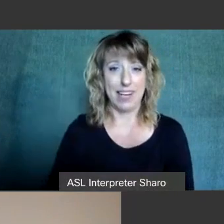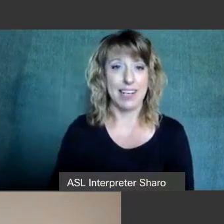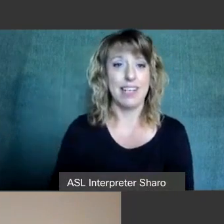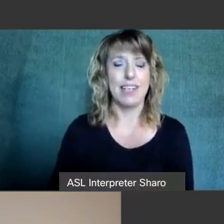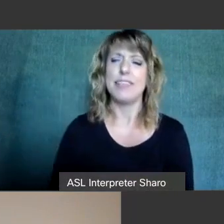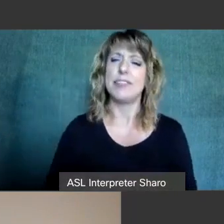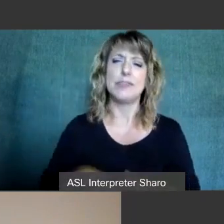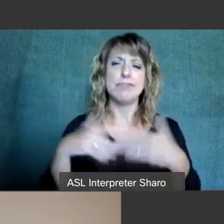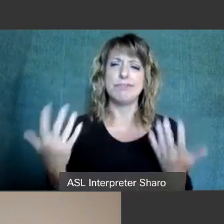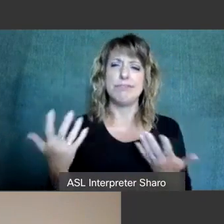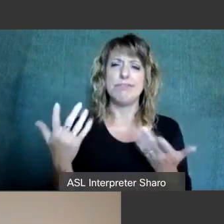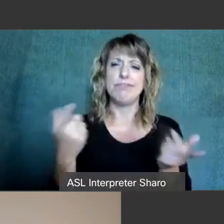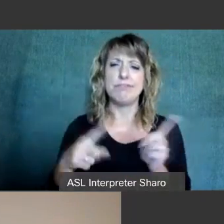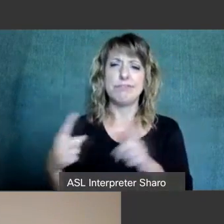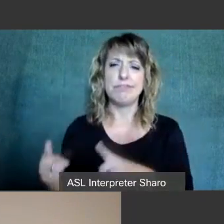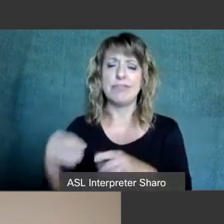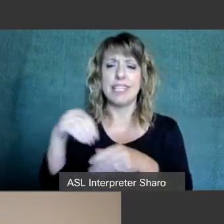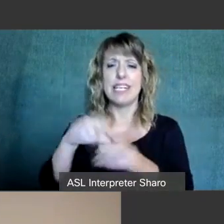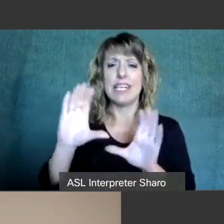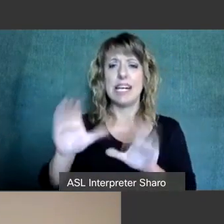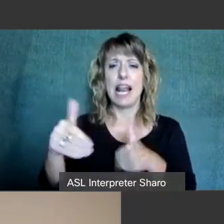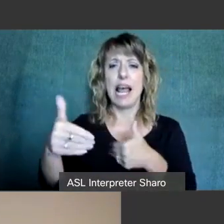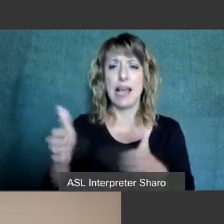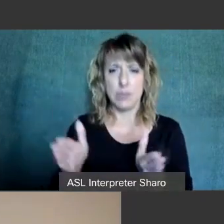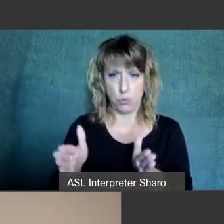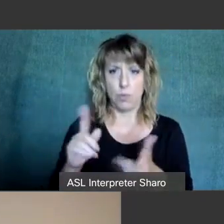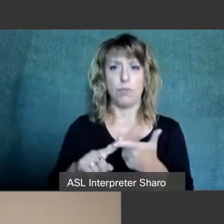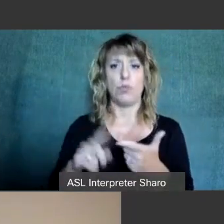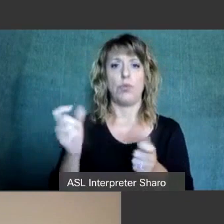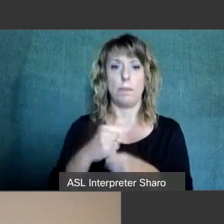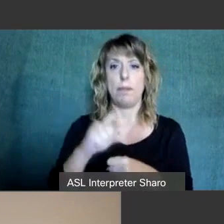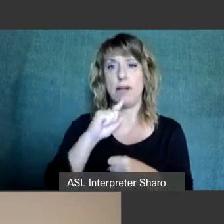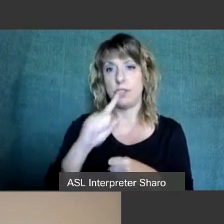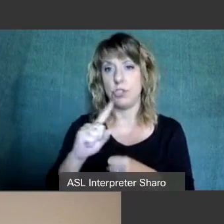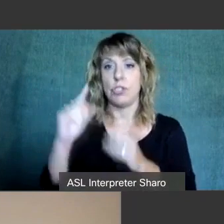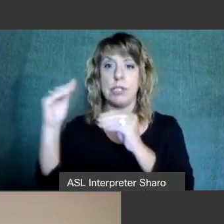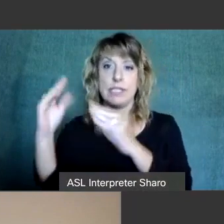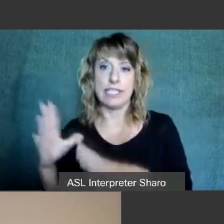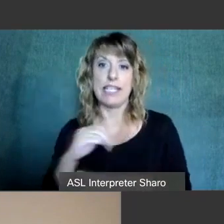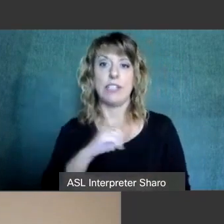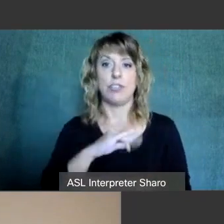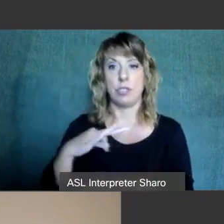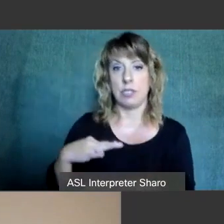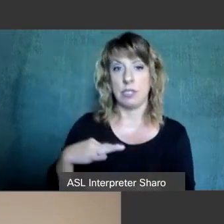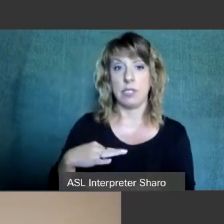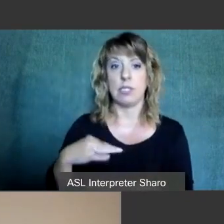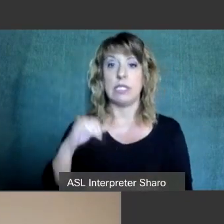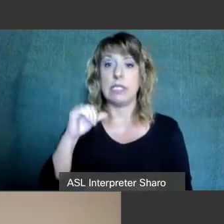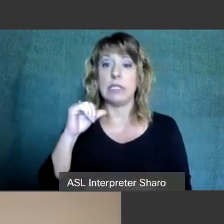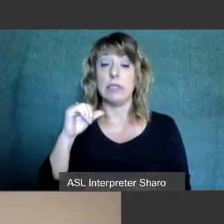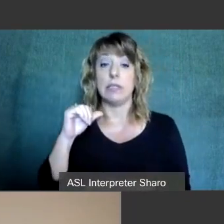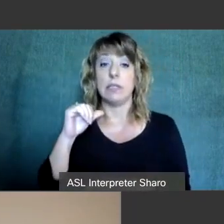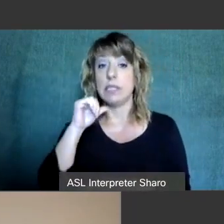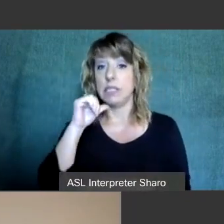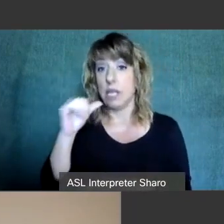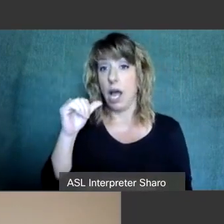is being done in the classroom to ensure the teachers staff and non neuro and non